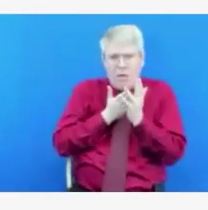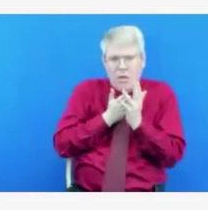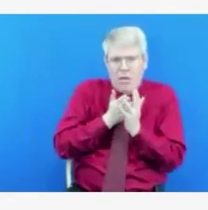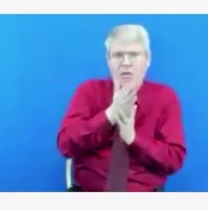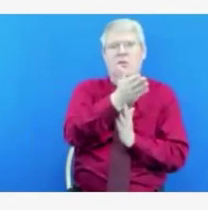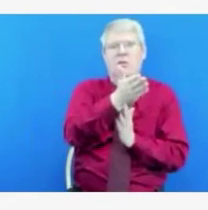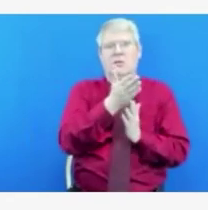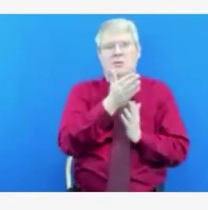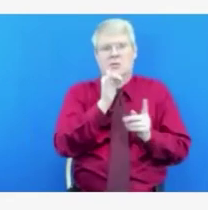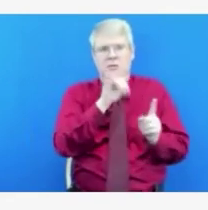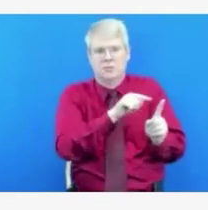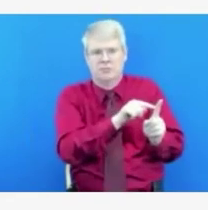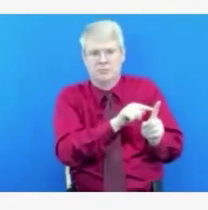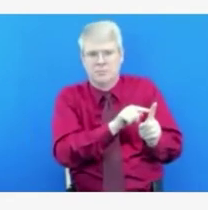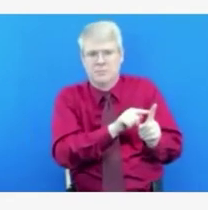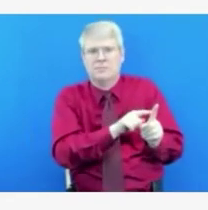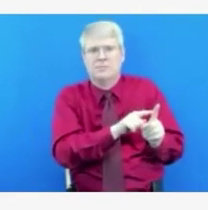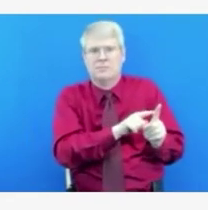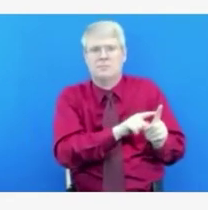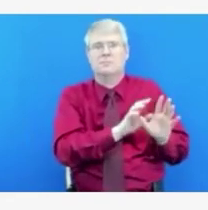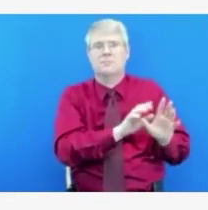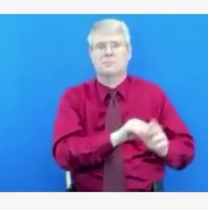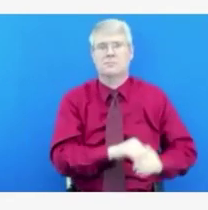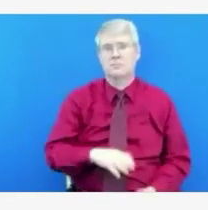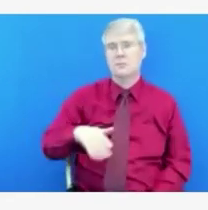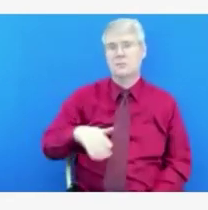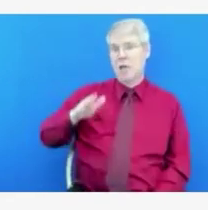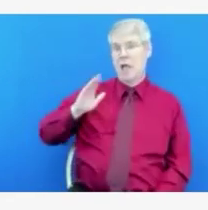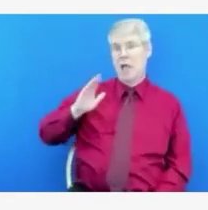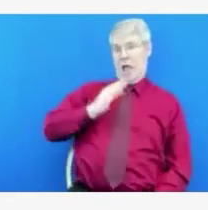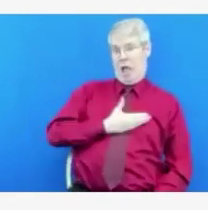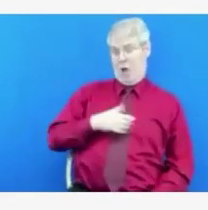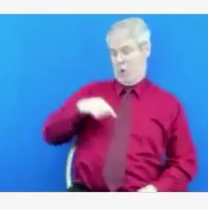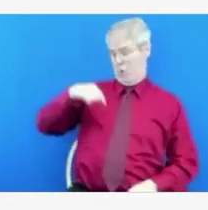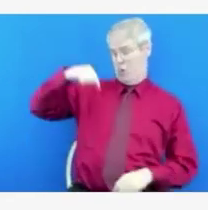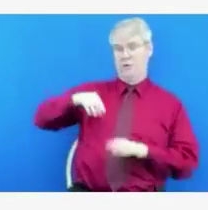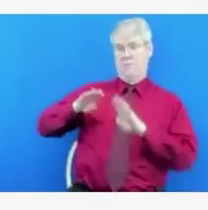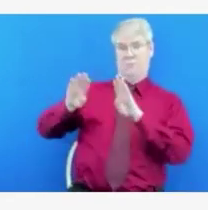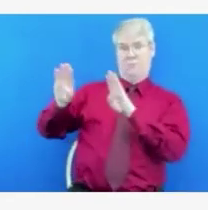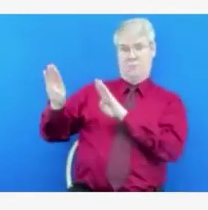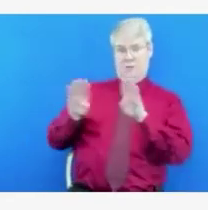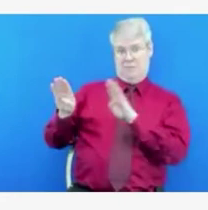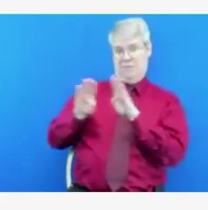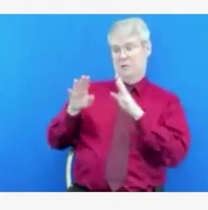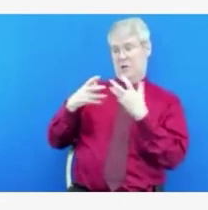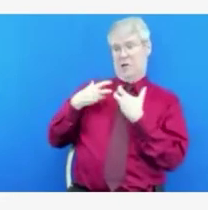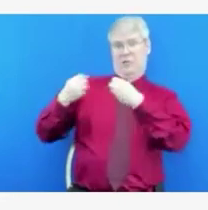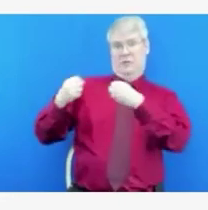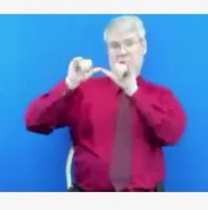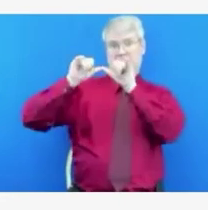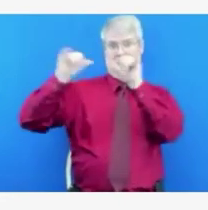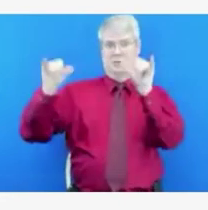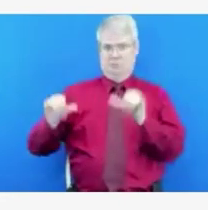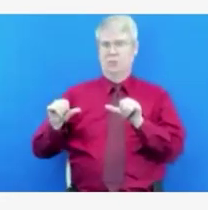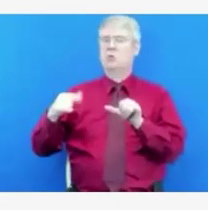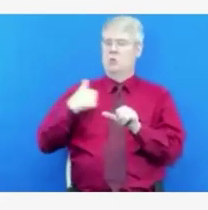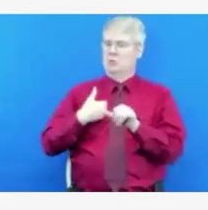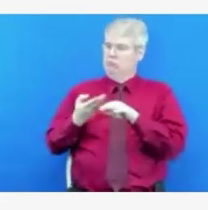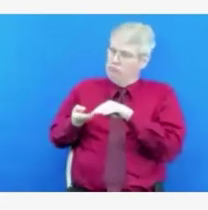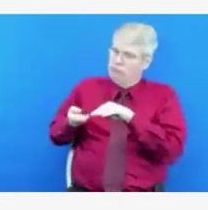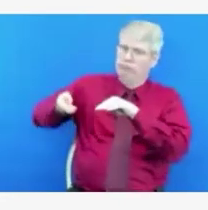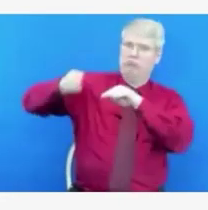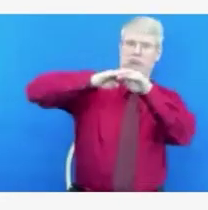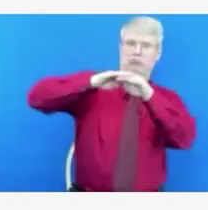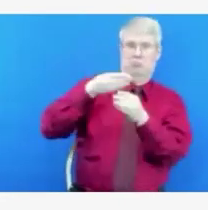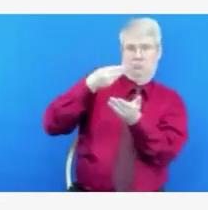Just recently, Idaho Behavioral Health Council completed their strategic action plan. Director Sarah Olmanson from the courts and I are the